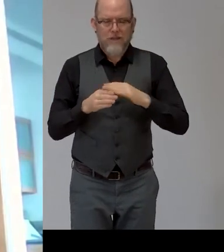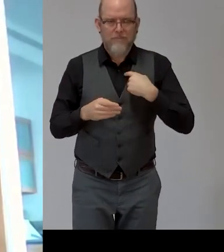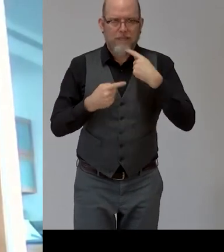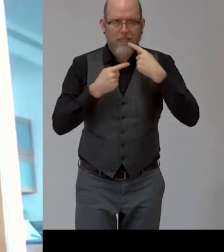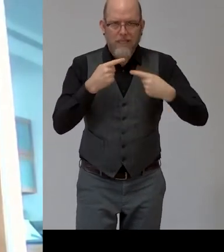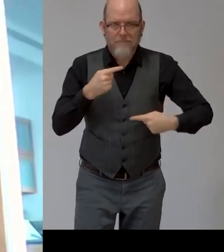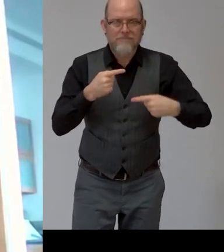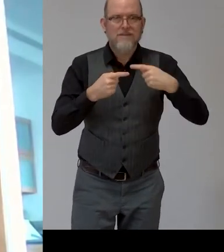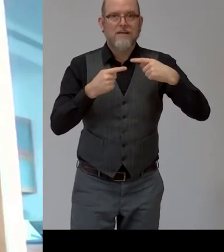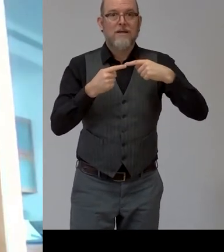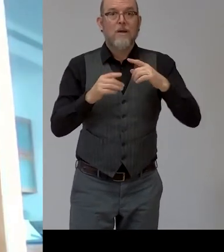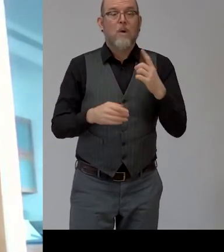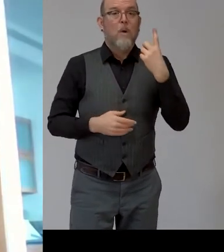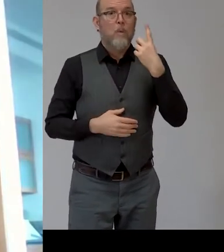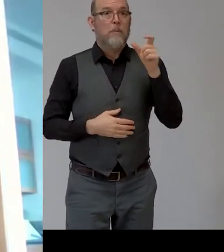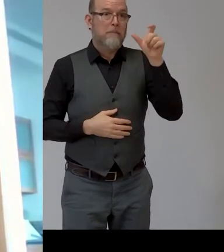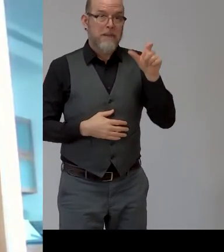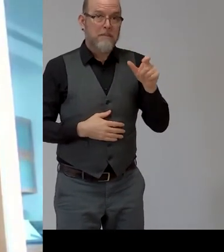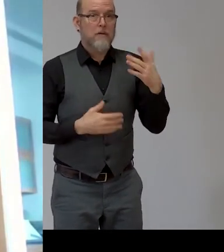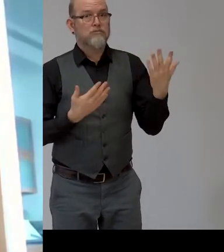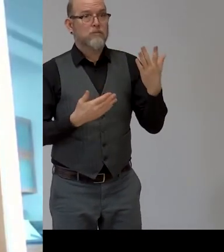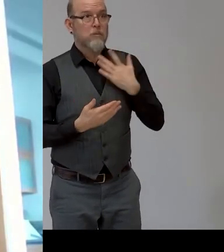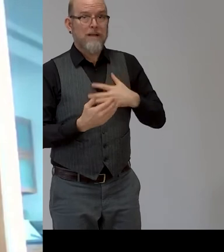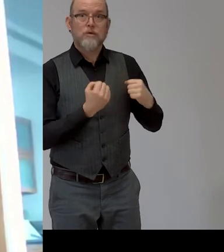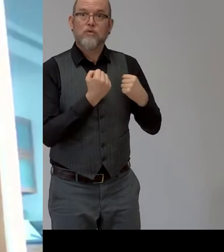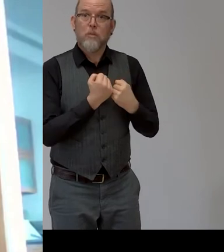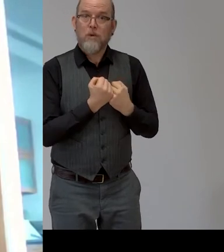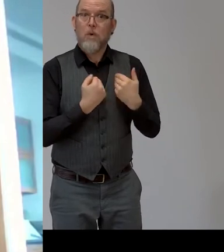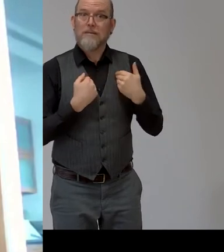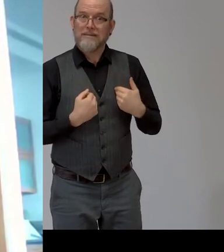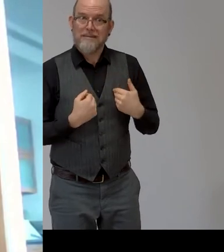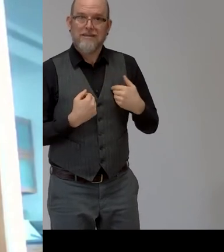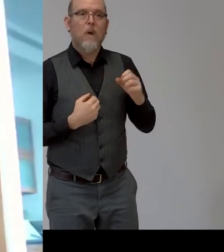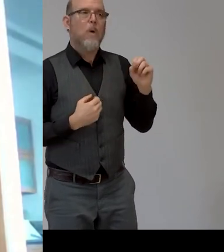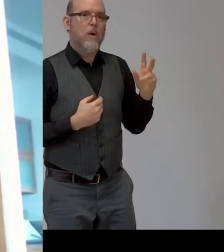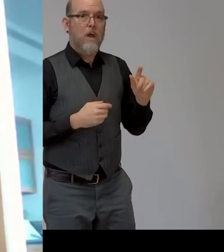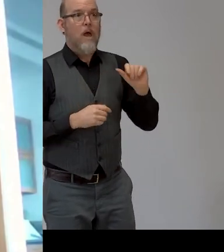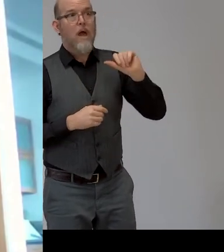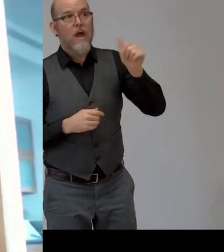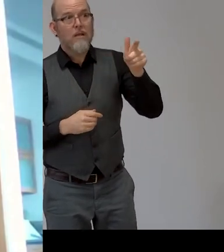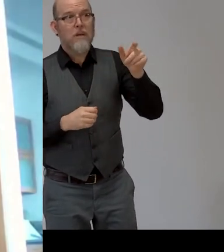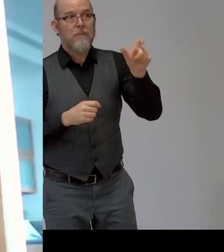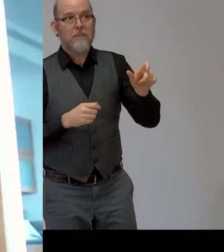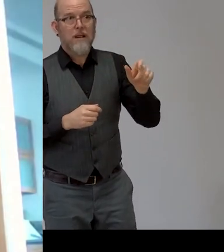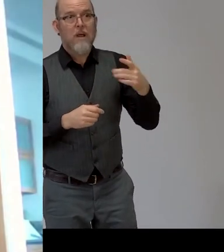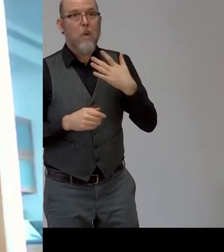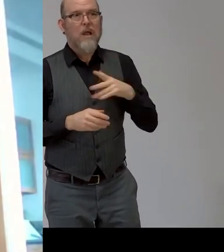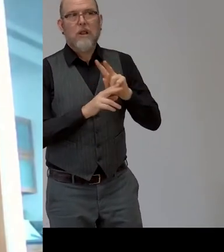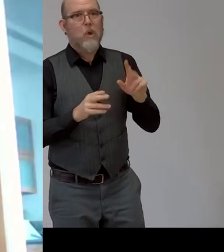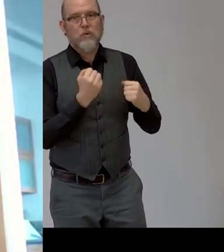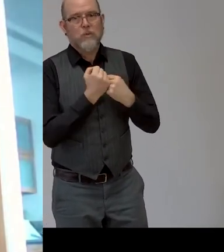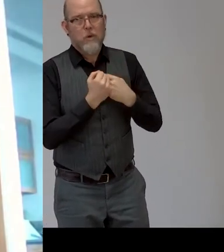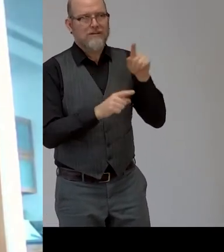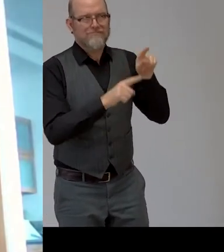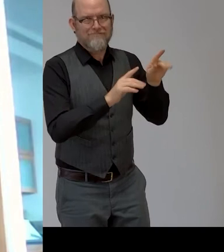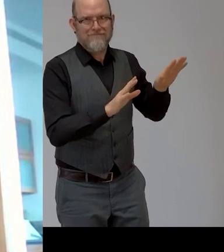person might like uh like to have some help and another person might decide that they prefer to do it on their own even if it's uh